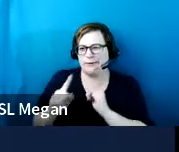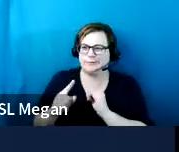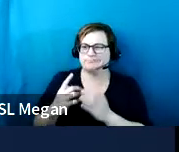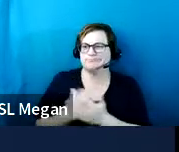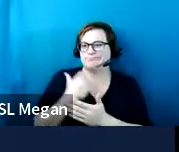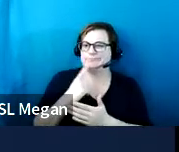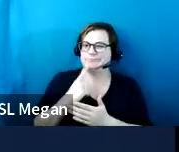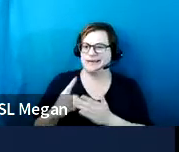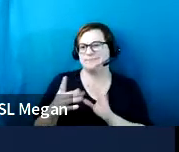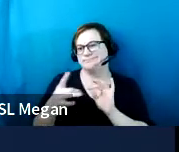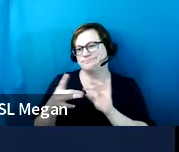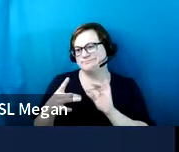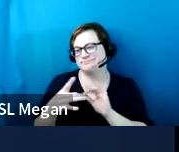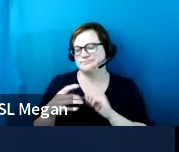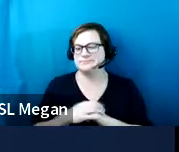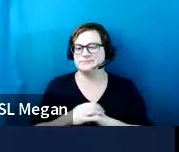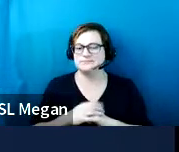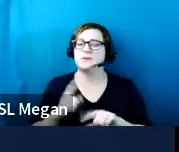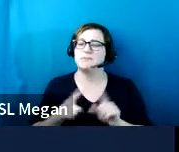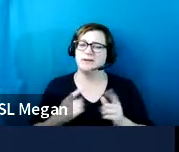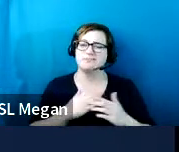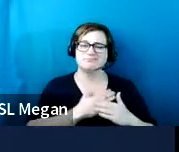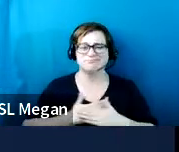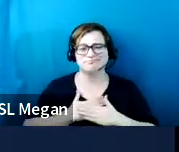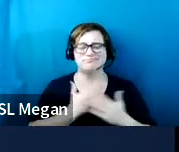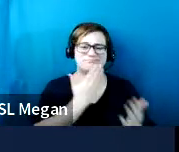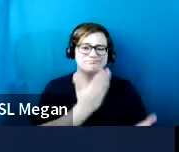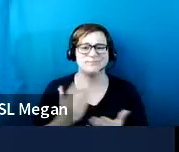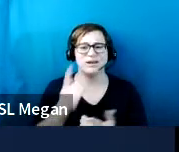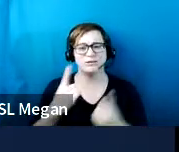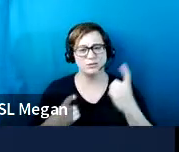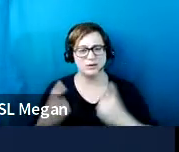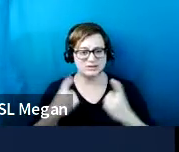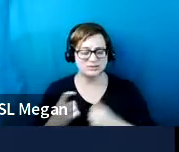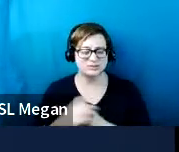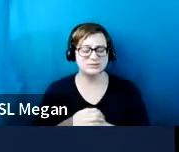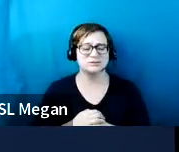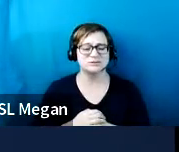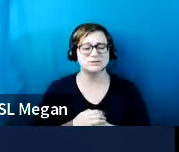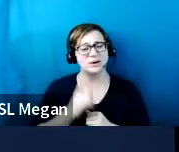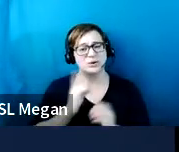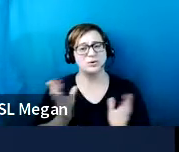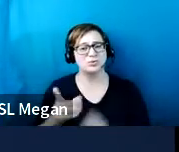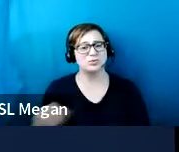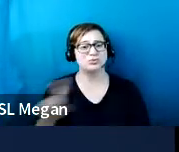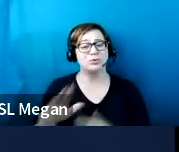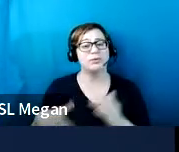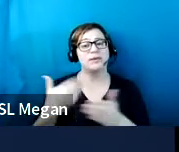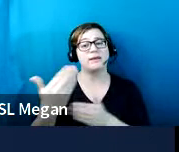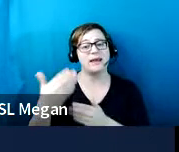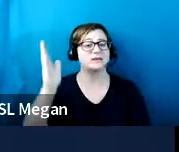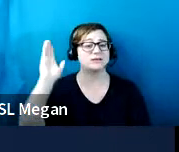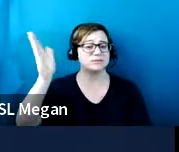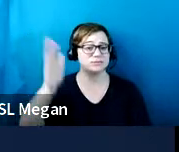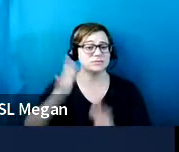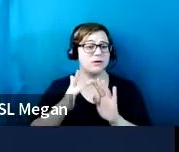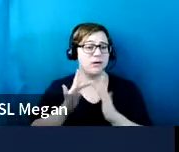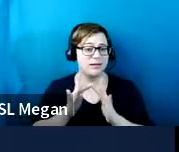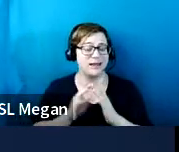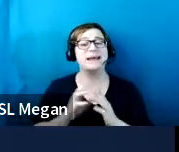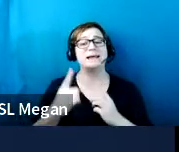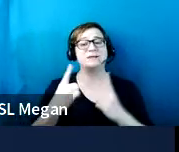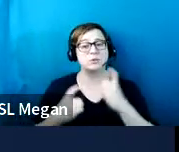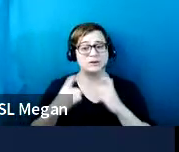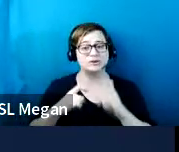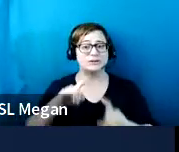now is to, I really appreciate all you guys' questions. And I want to encourage you. Our next, uh, webinar is a question and answer webinar.